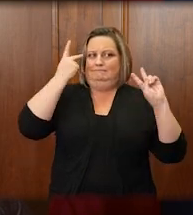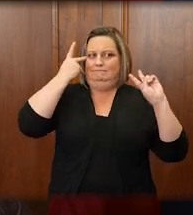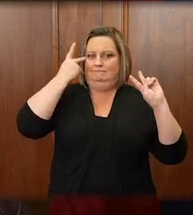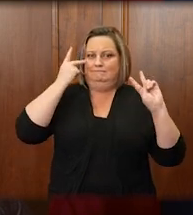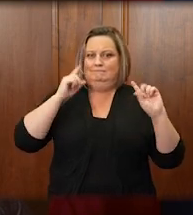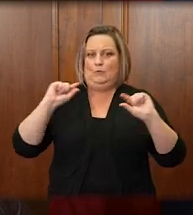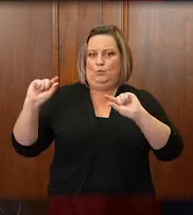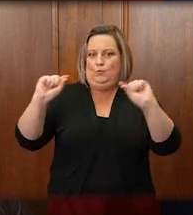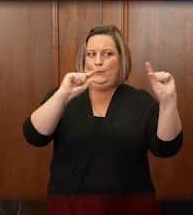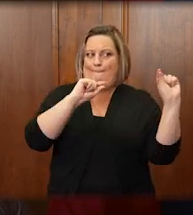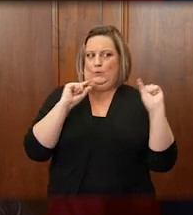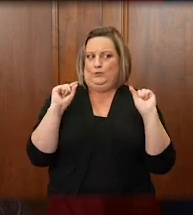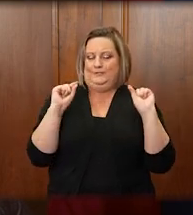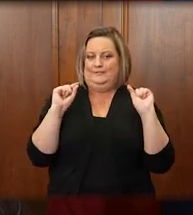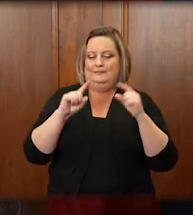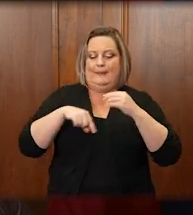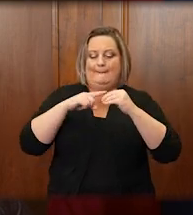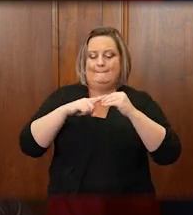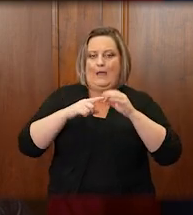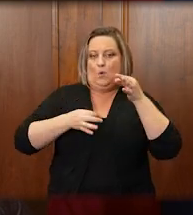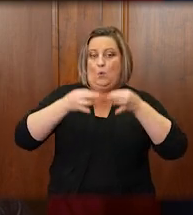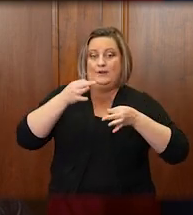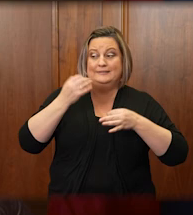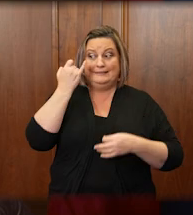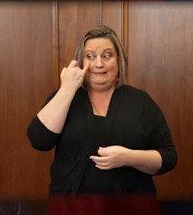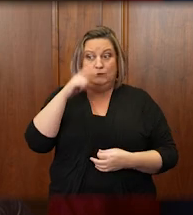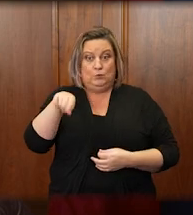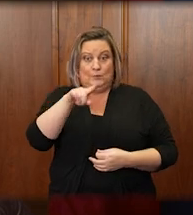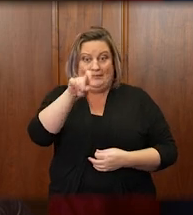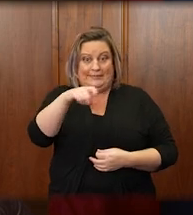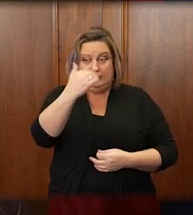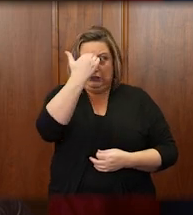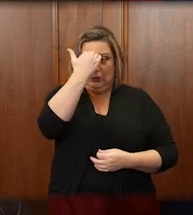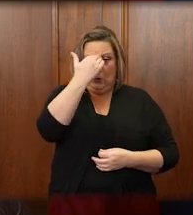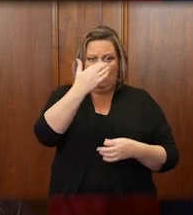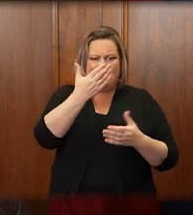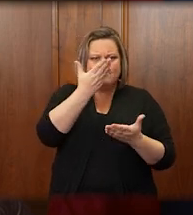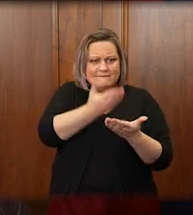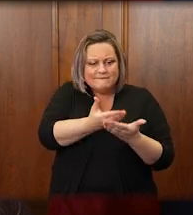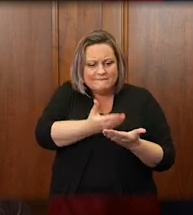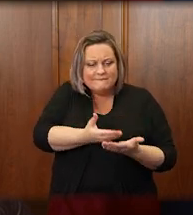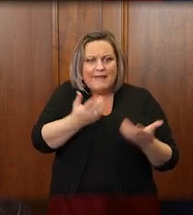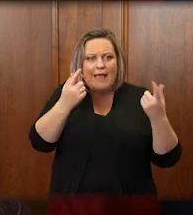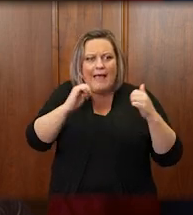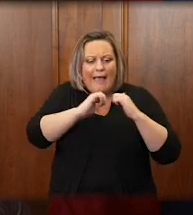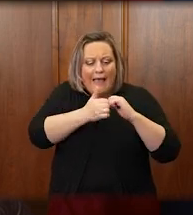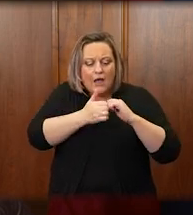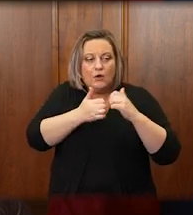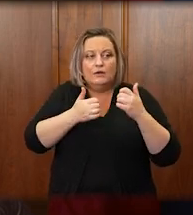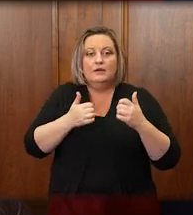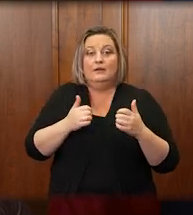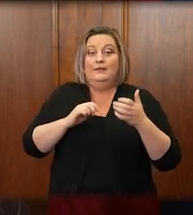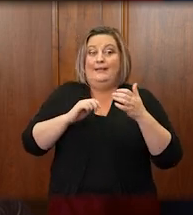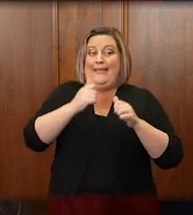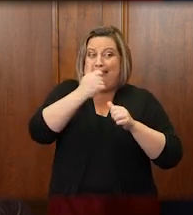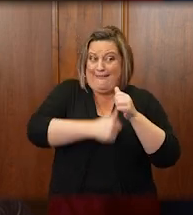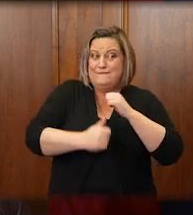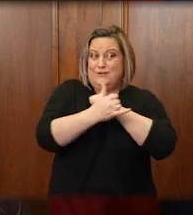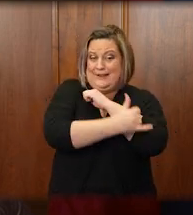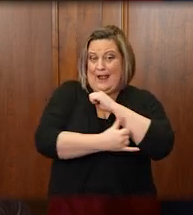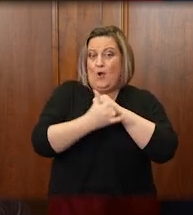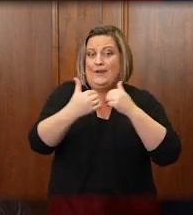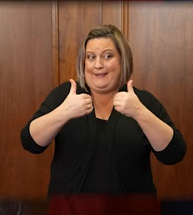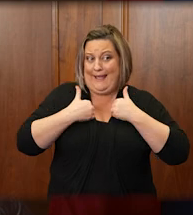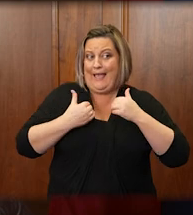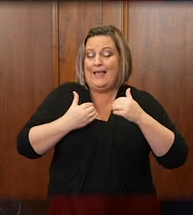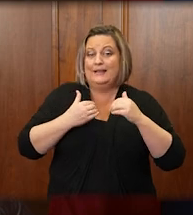age. If you need to know the facts about operations in your area, there is at least one courthouse in every county with a circuit